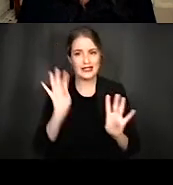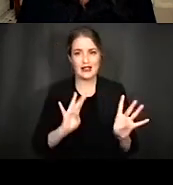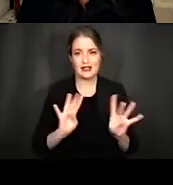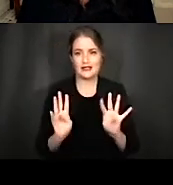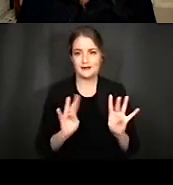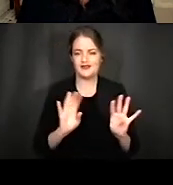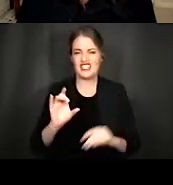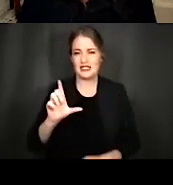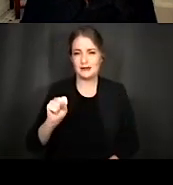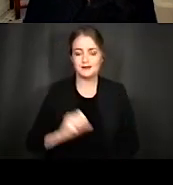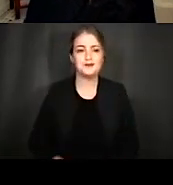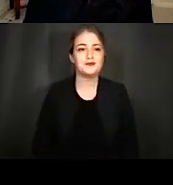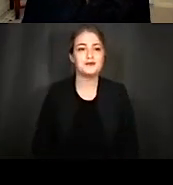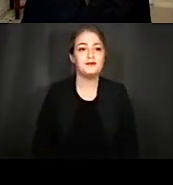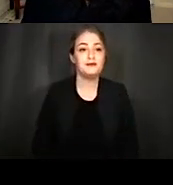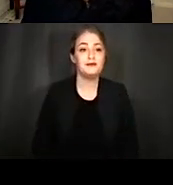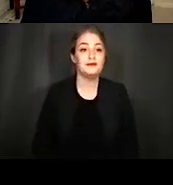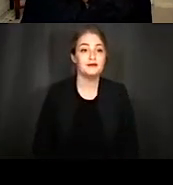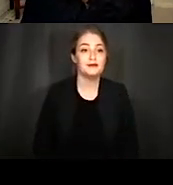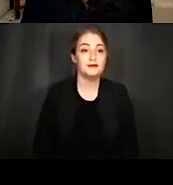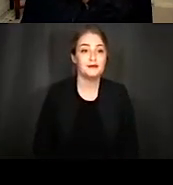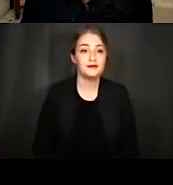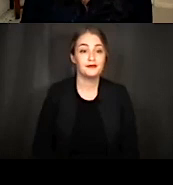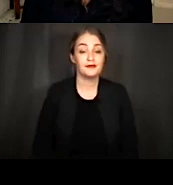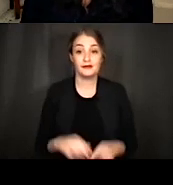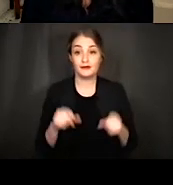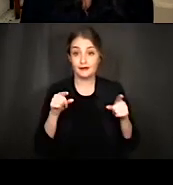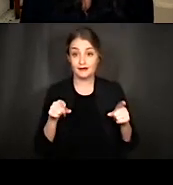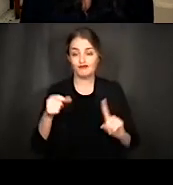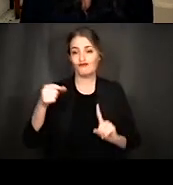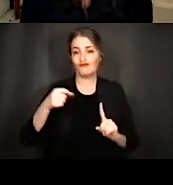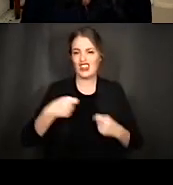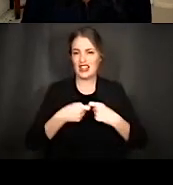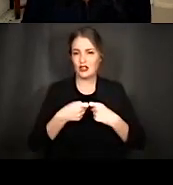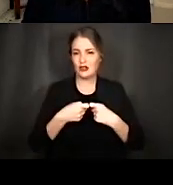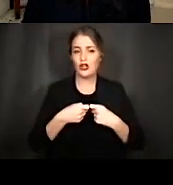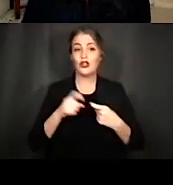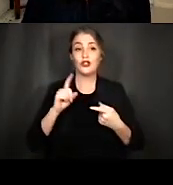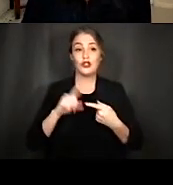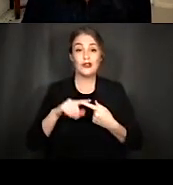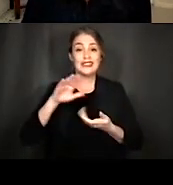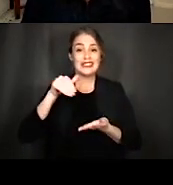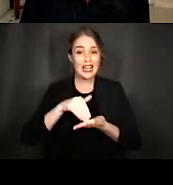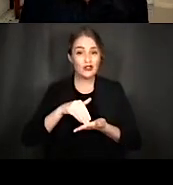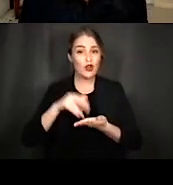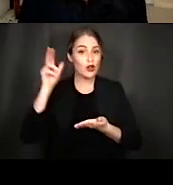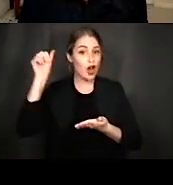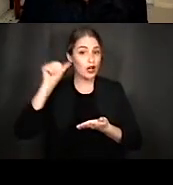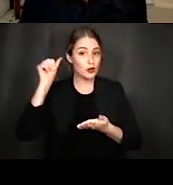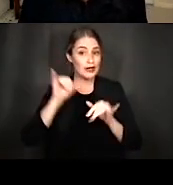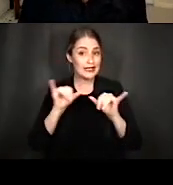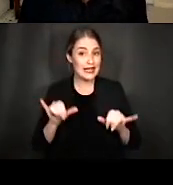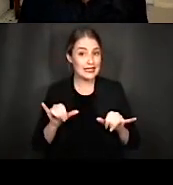So these spiral ganglion neurons then convey the electrical signals to the central auditory system, and make up the